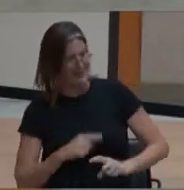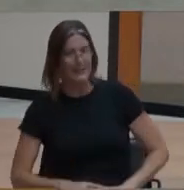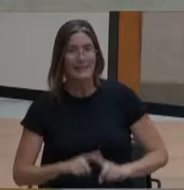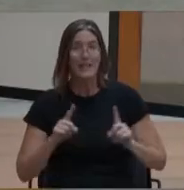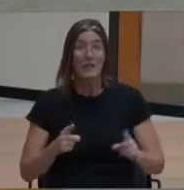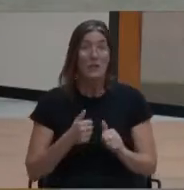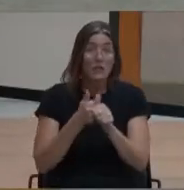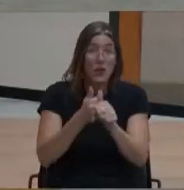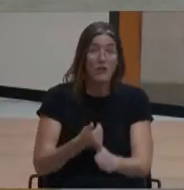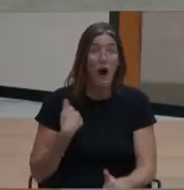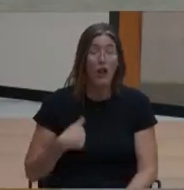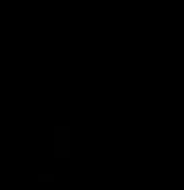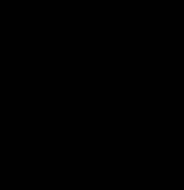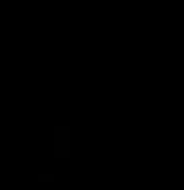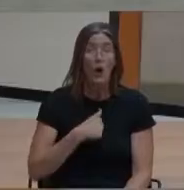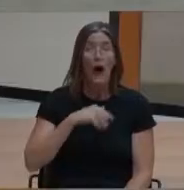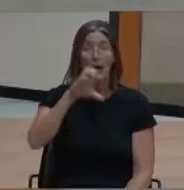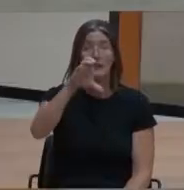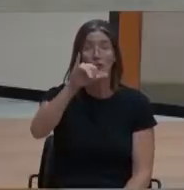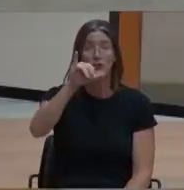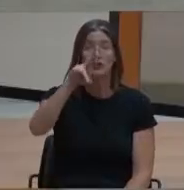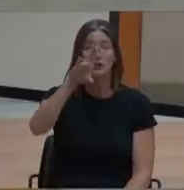S-A-U-S-D. Thank you.